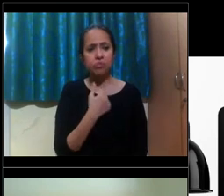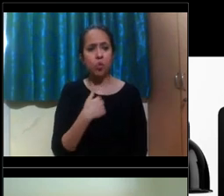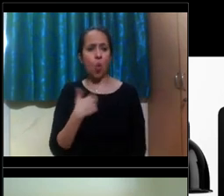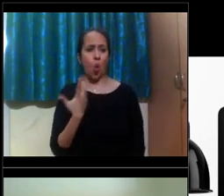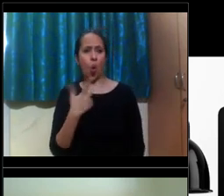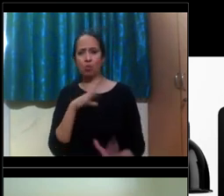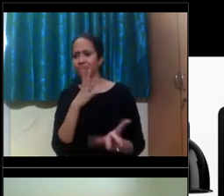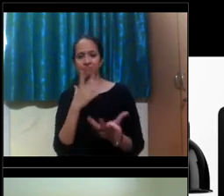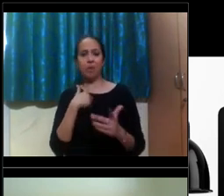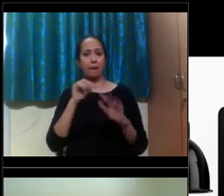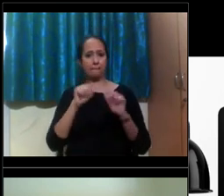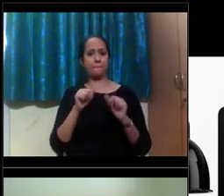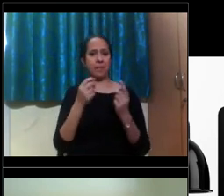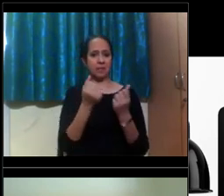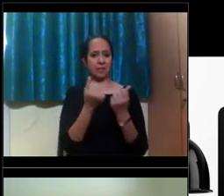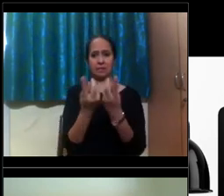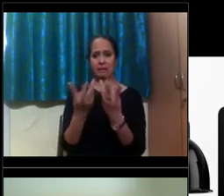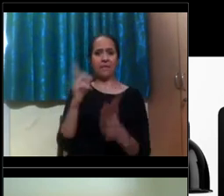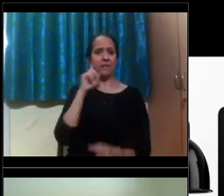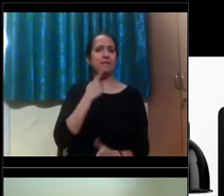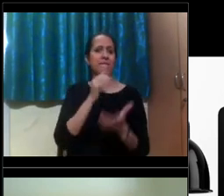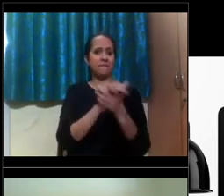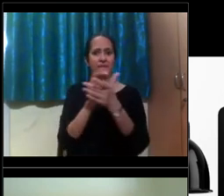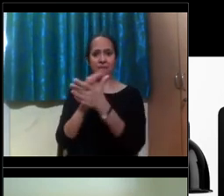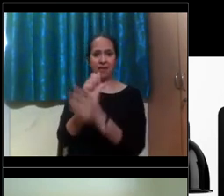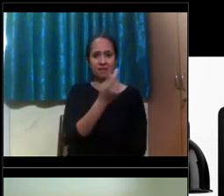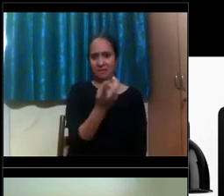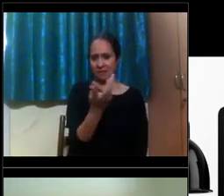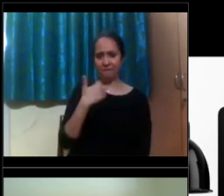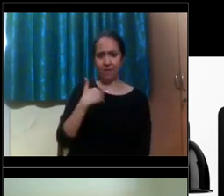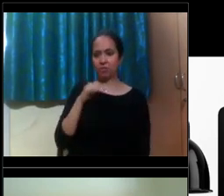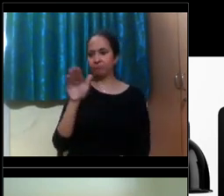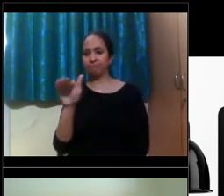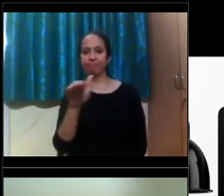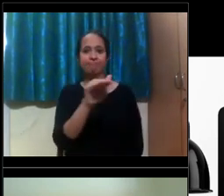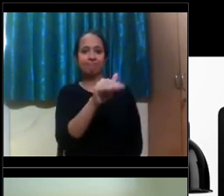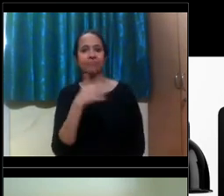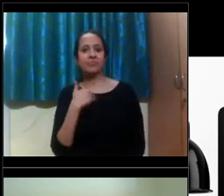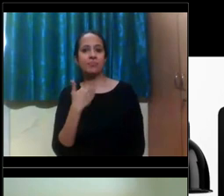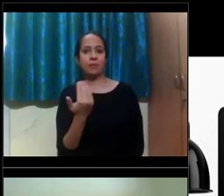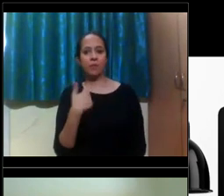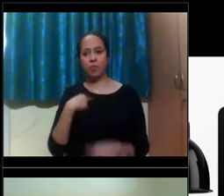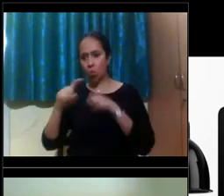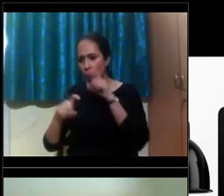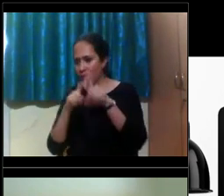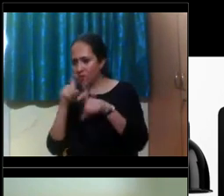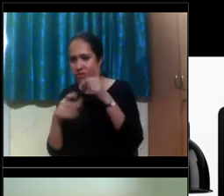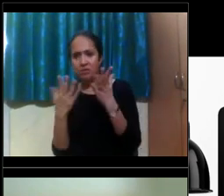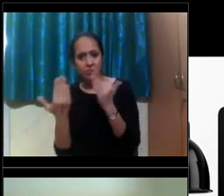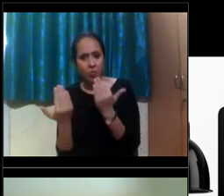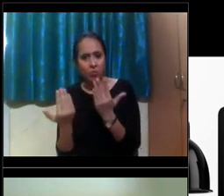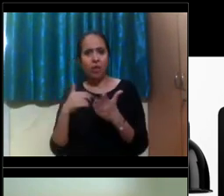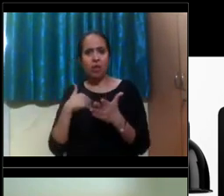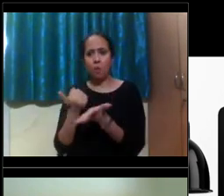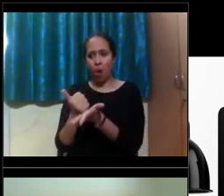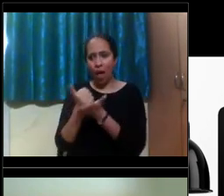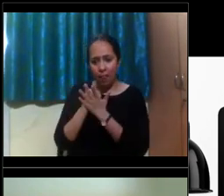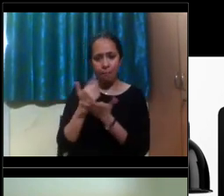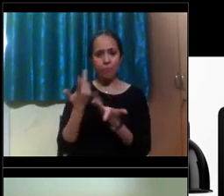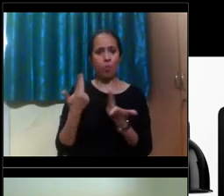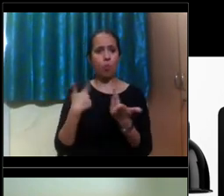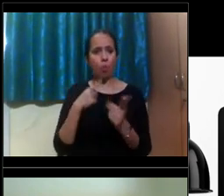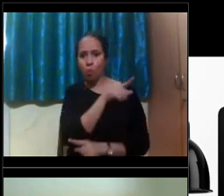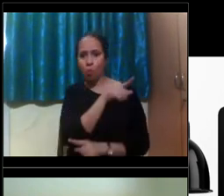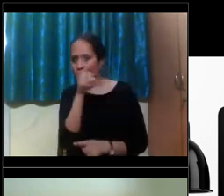several deaf friends, you know, that I can depend on and I, I can ask questions and get resources for other